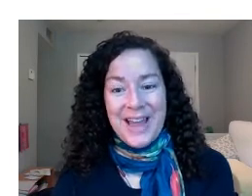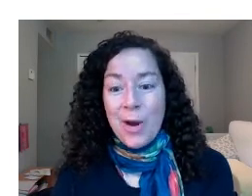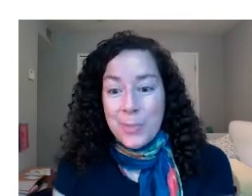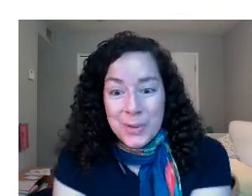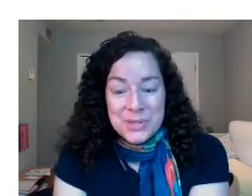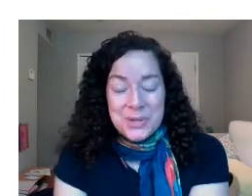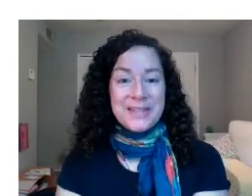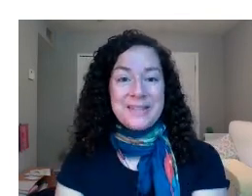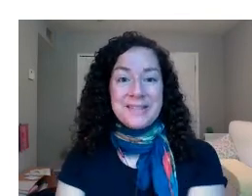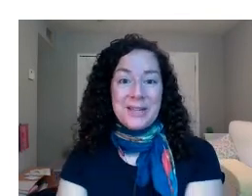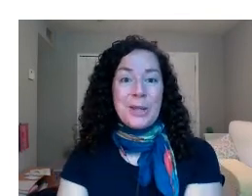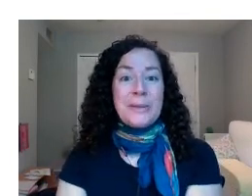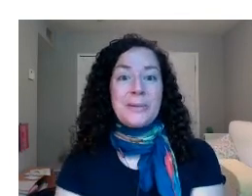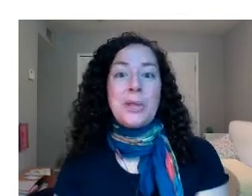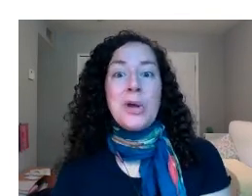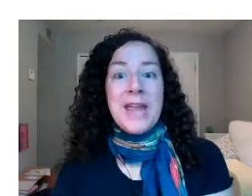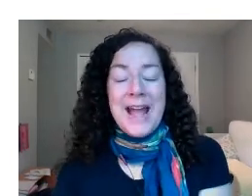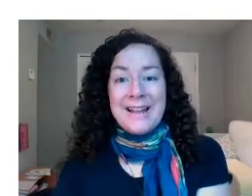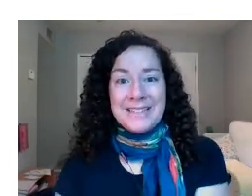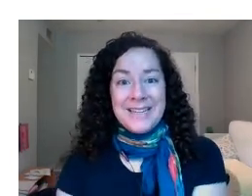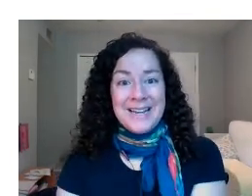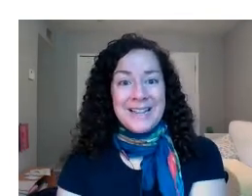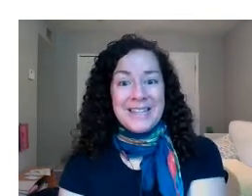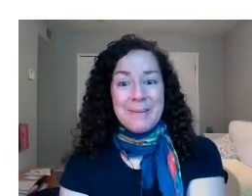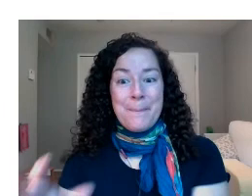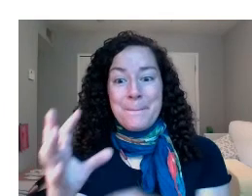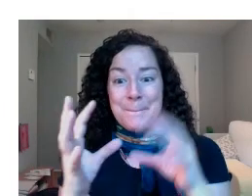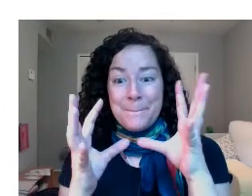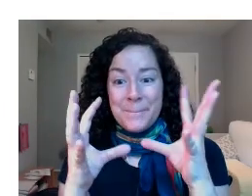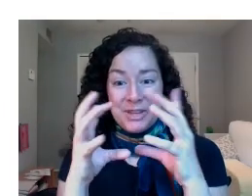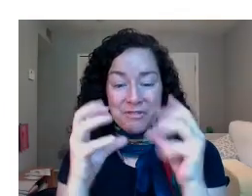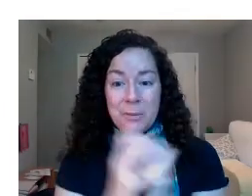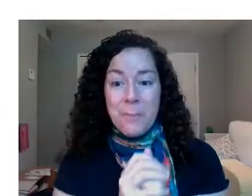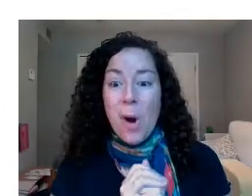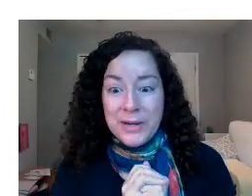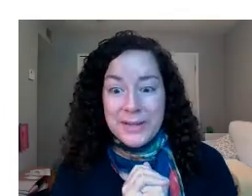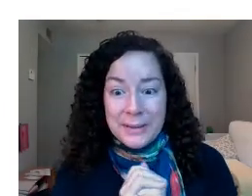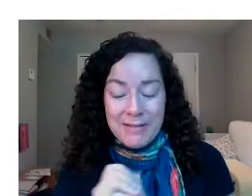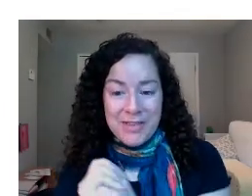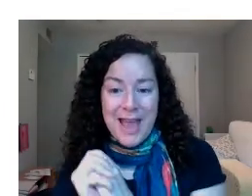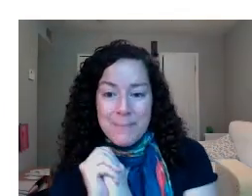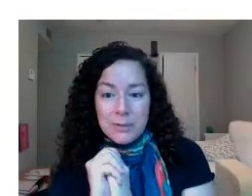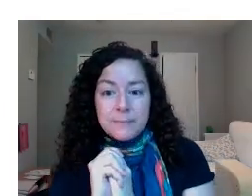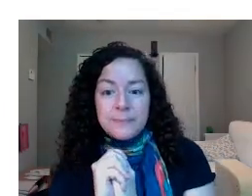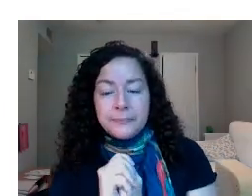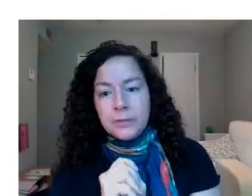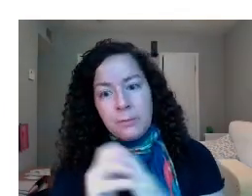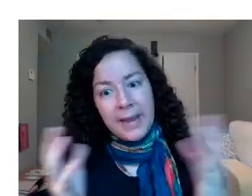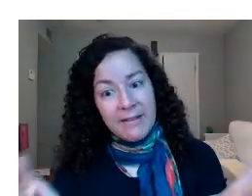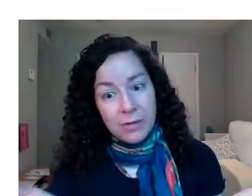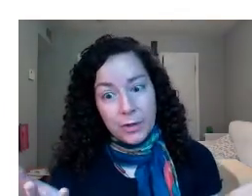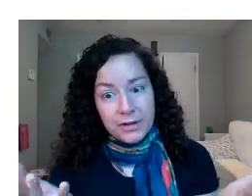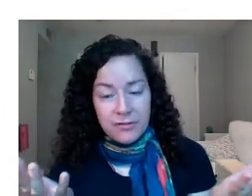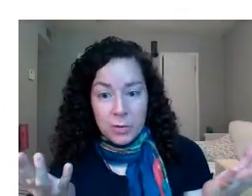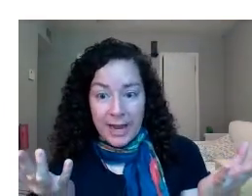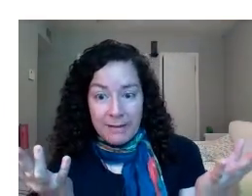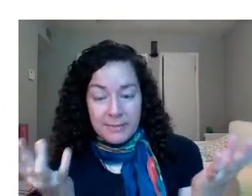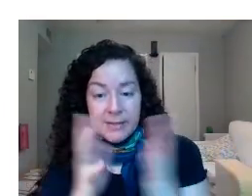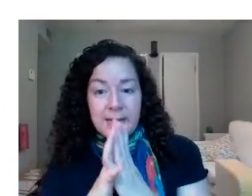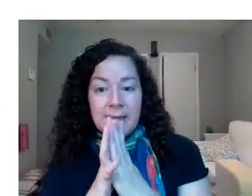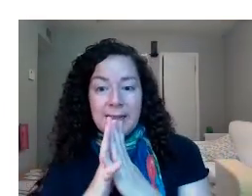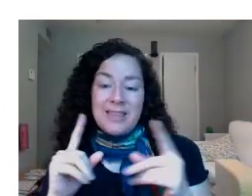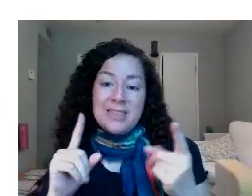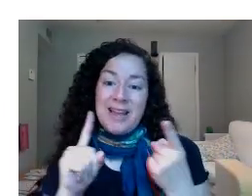I hope you enjoyed this closer look at the different parts of the apple. You may have learned a few